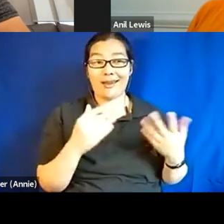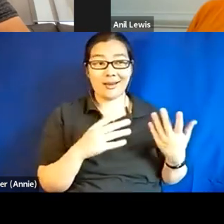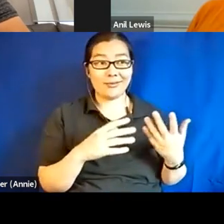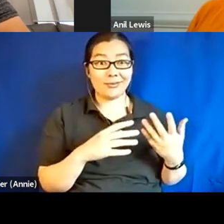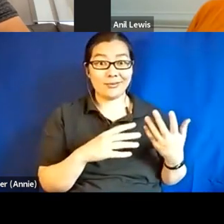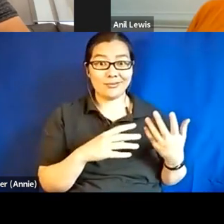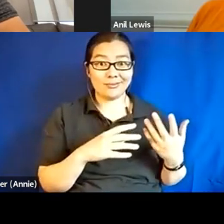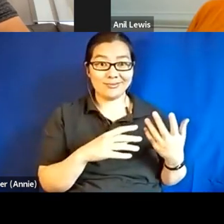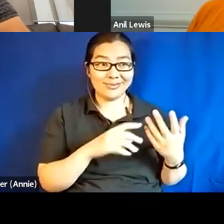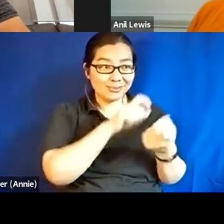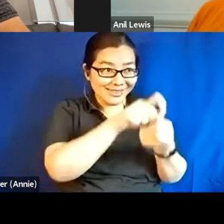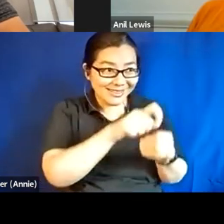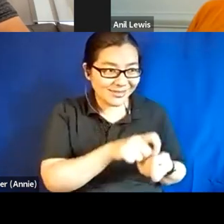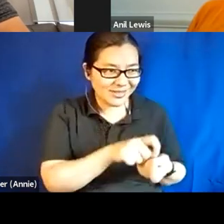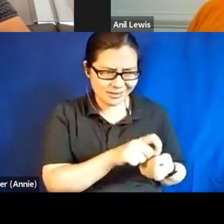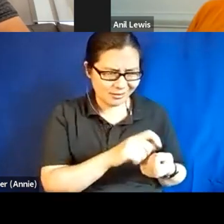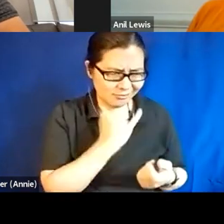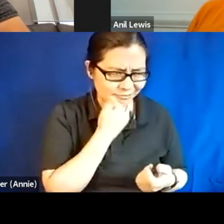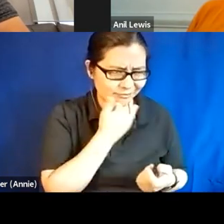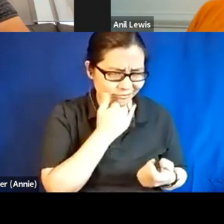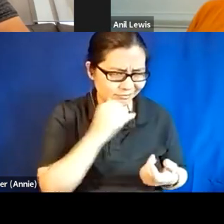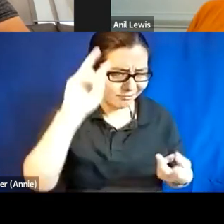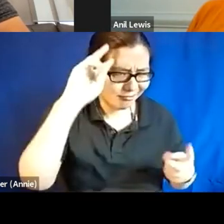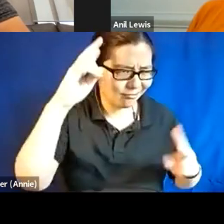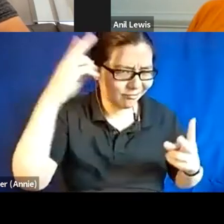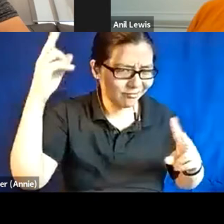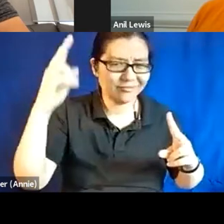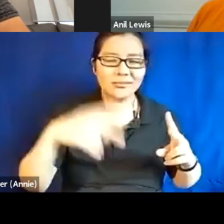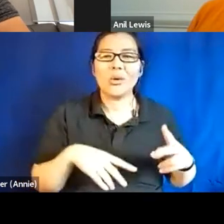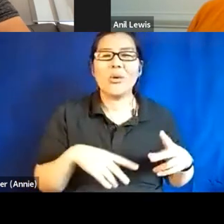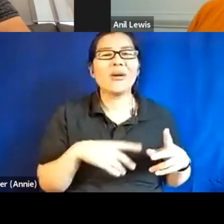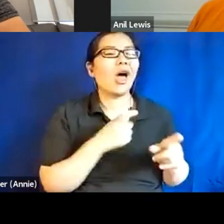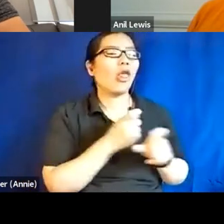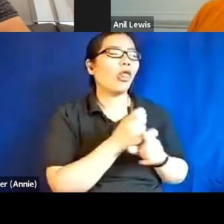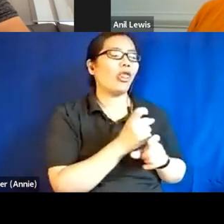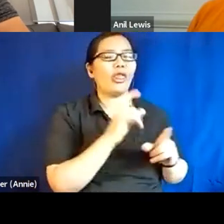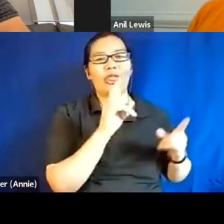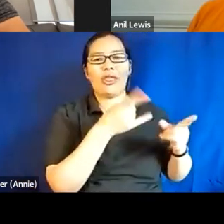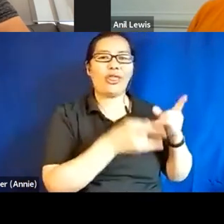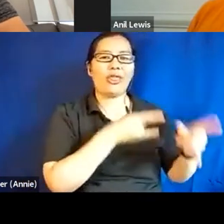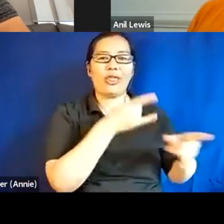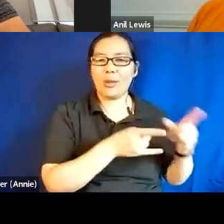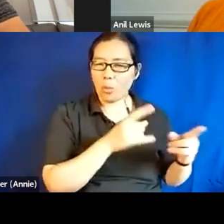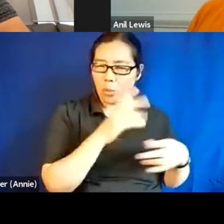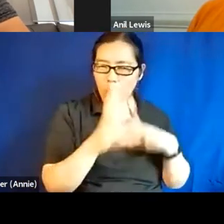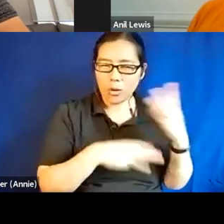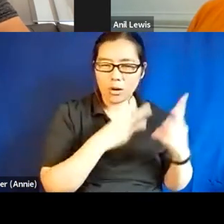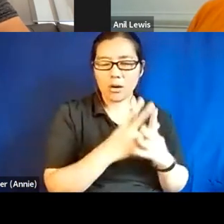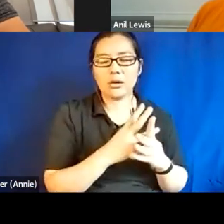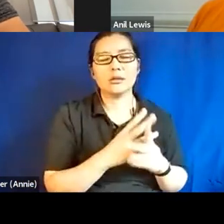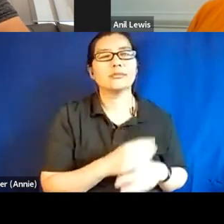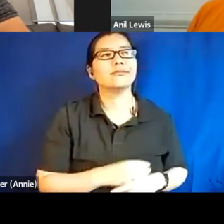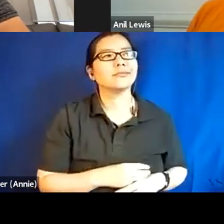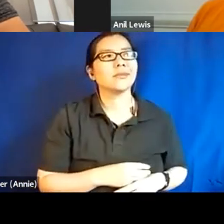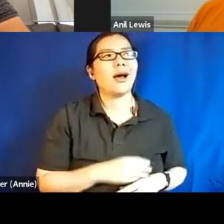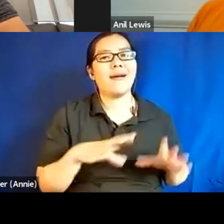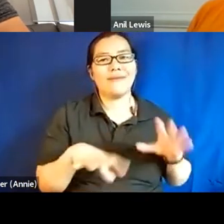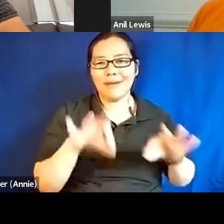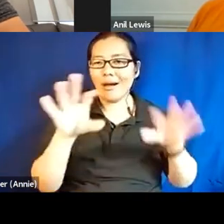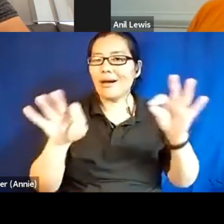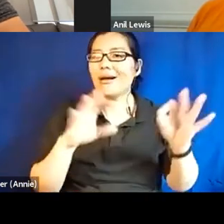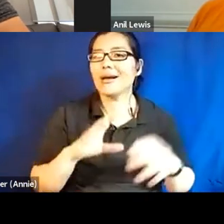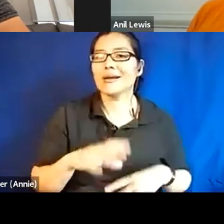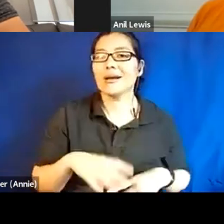And, and, and just in that ridiculed world, even I, you know, I come across comedies and other things and I'm like, I